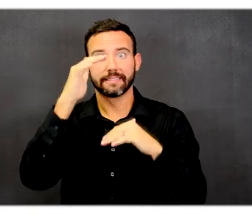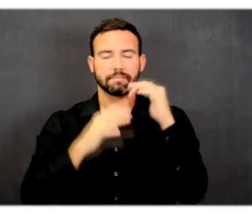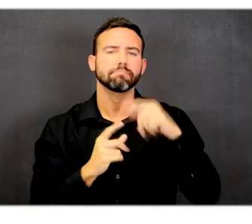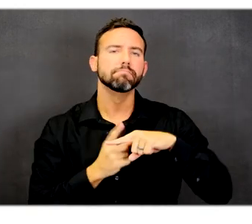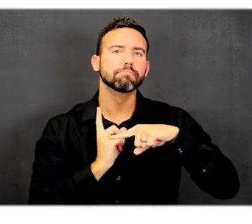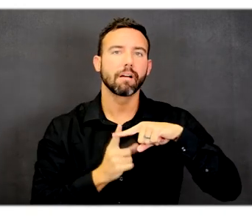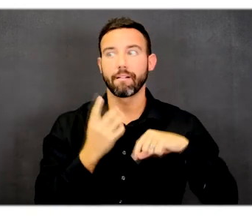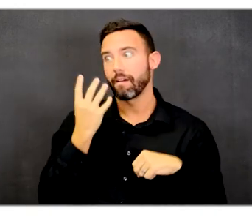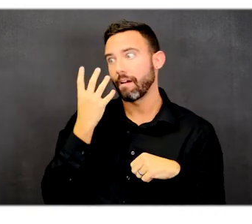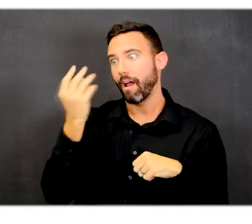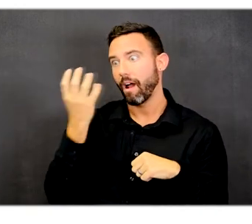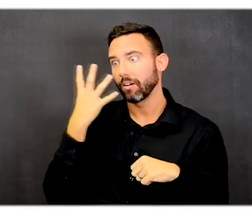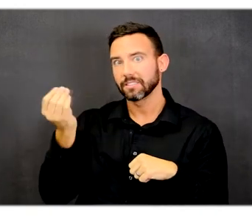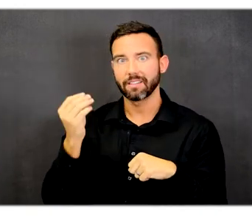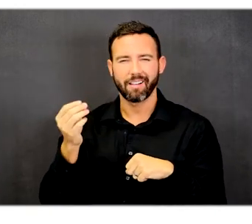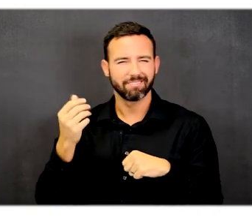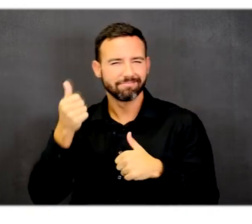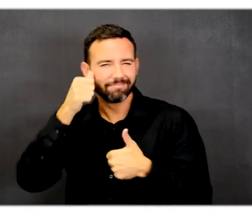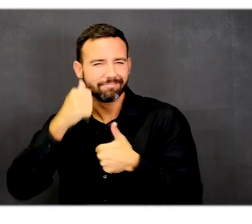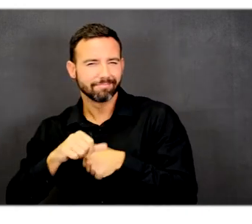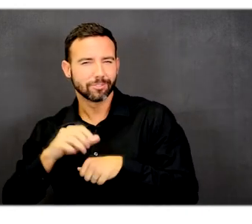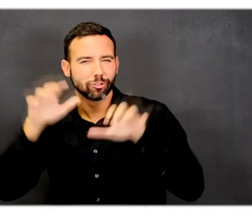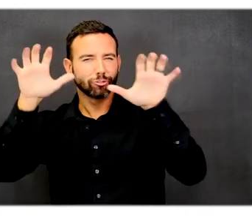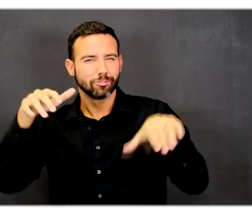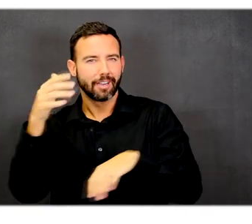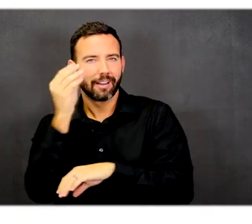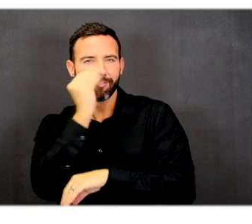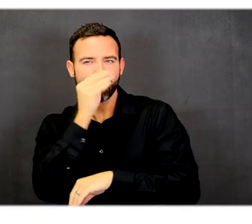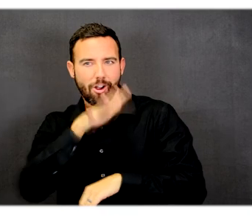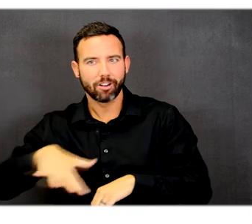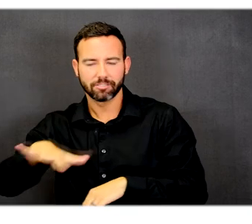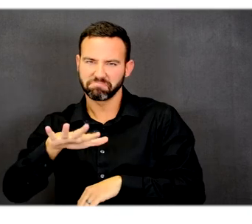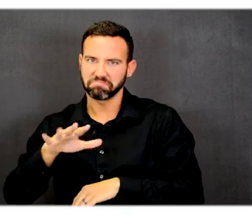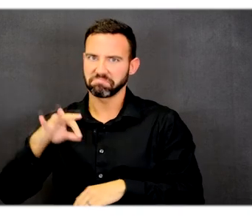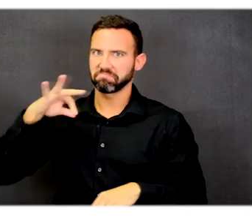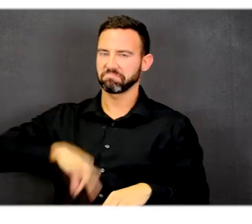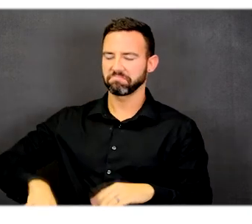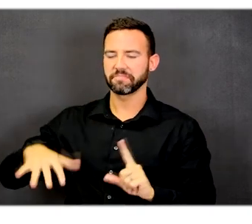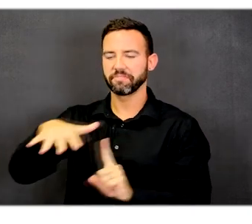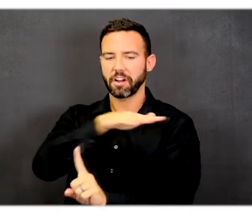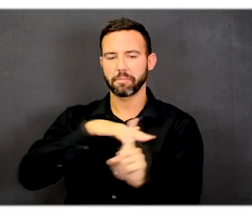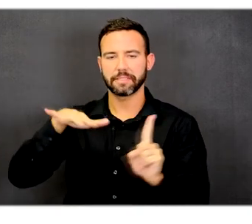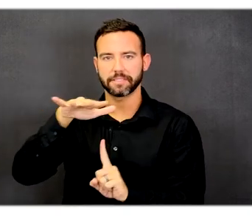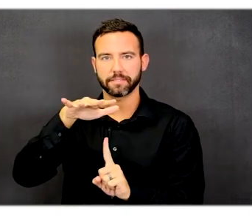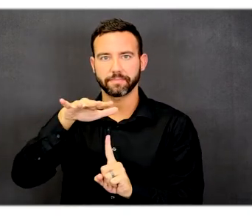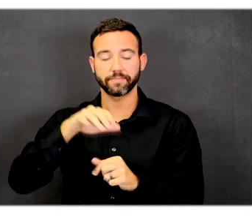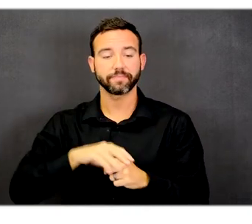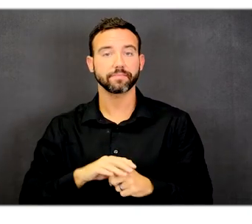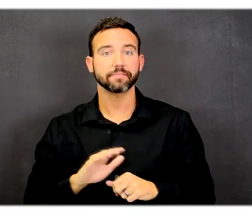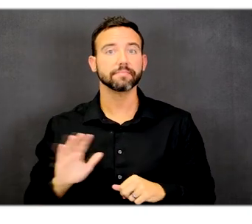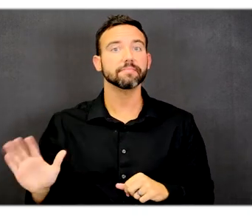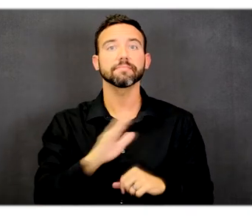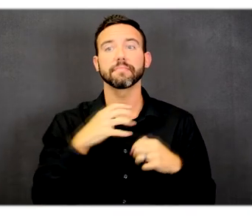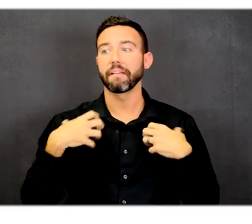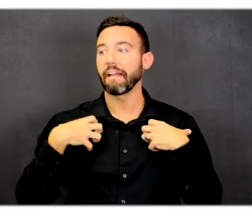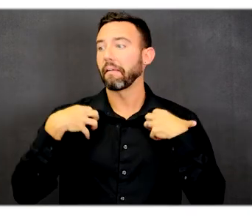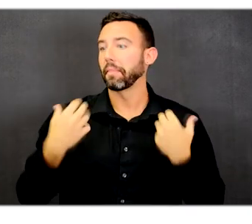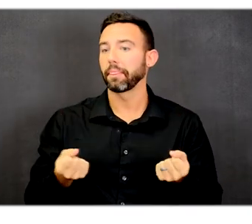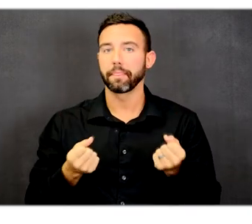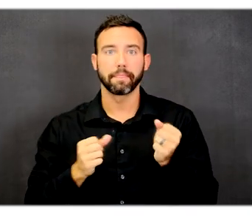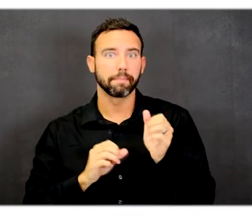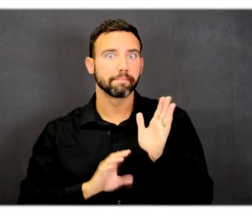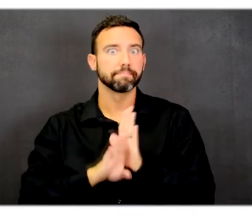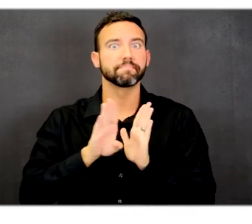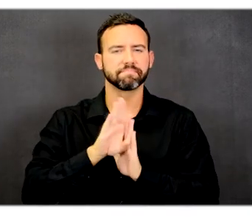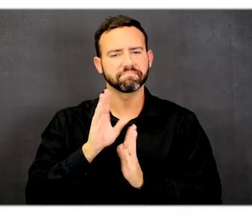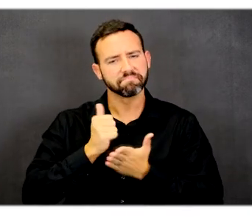building, like the rain gardens, help the environment. Nourishment, health, and wellness help people grow within the space.